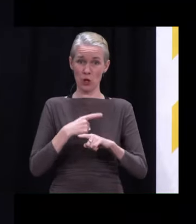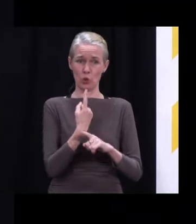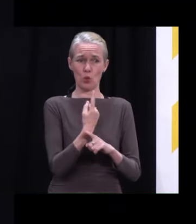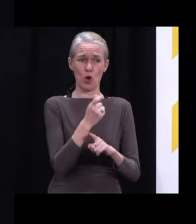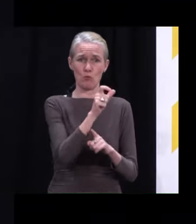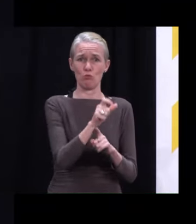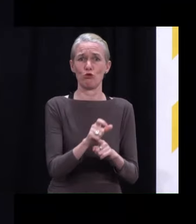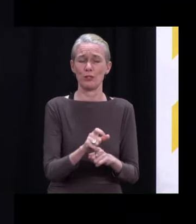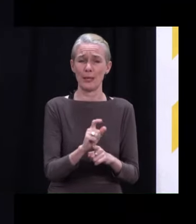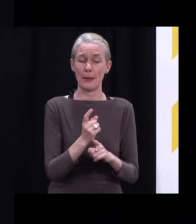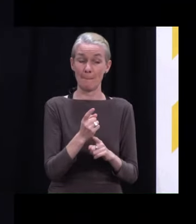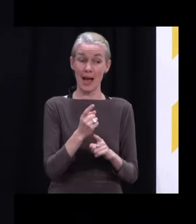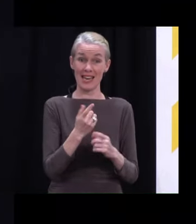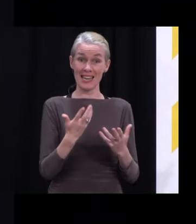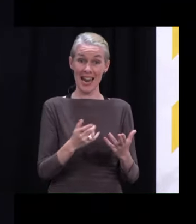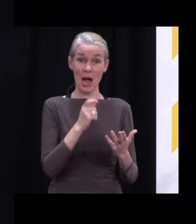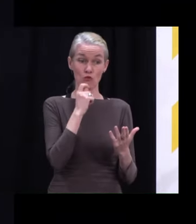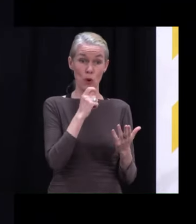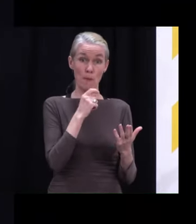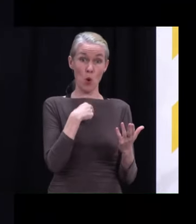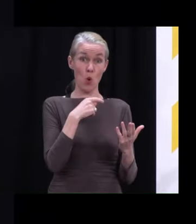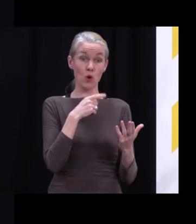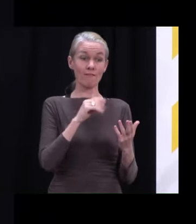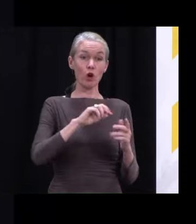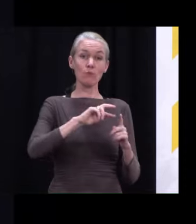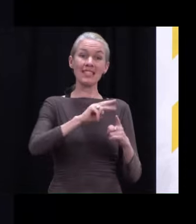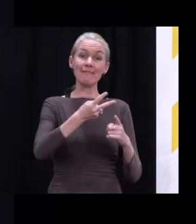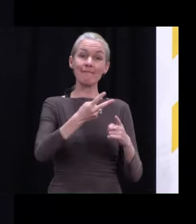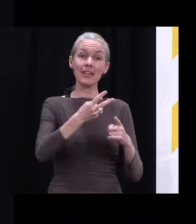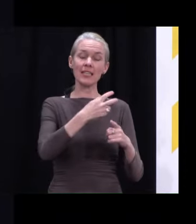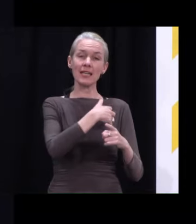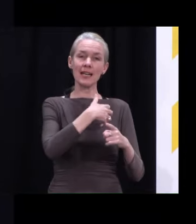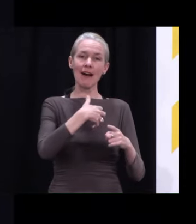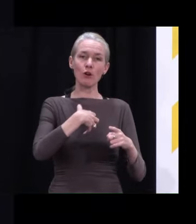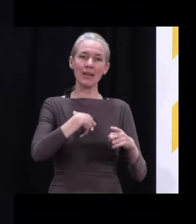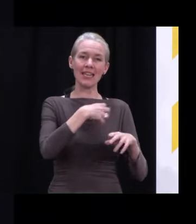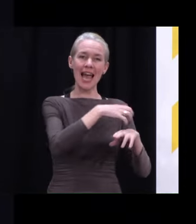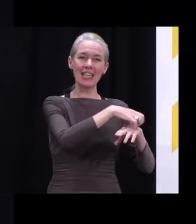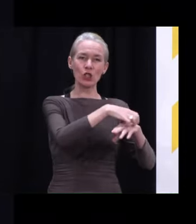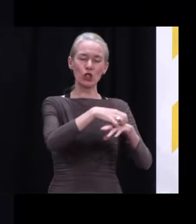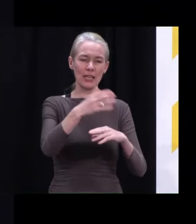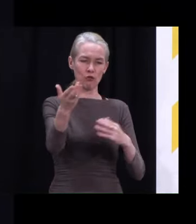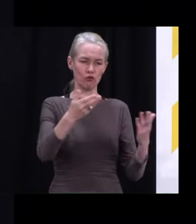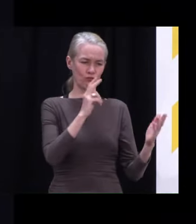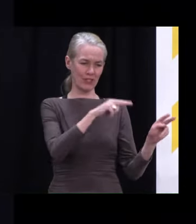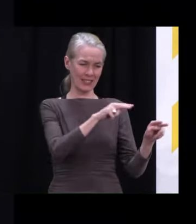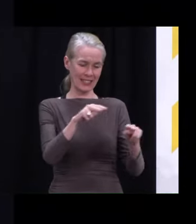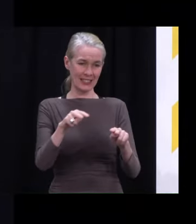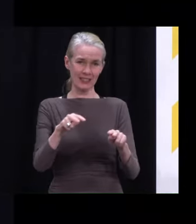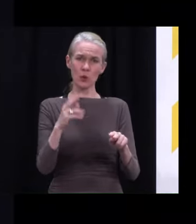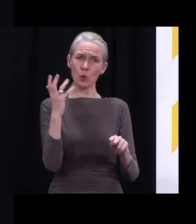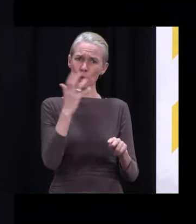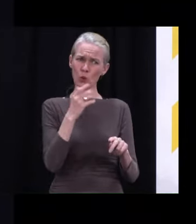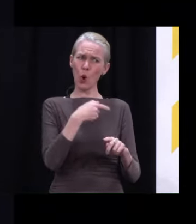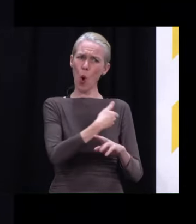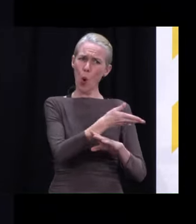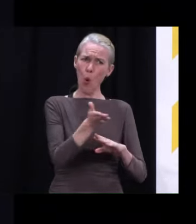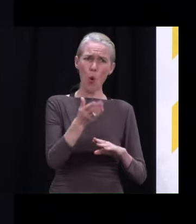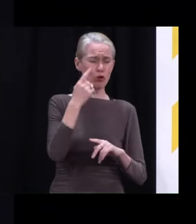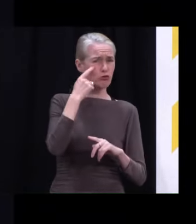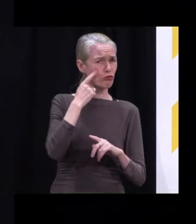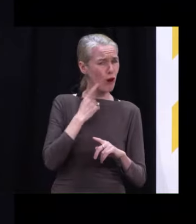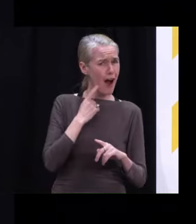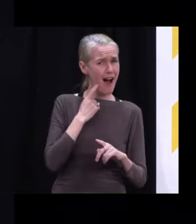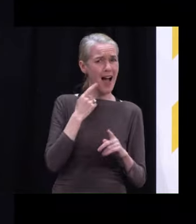see is a consistent theme of agencies who have done what they can, and Corrections, for instance, have said that they went over and above what they usually even would be